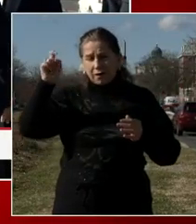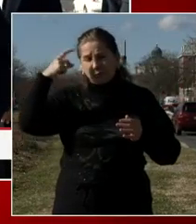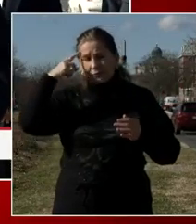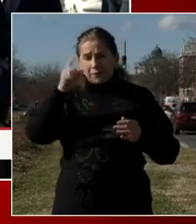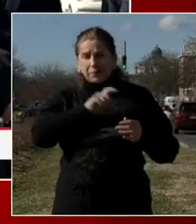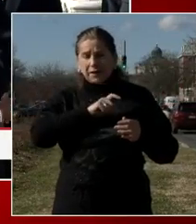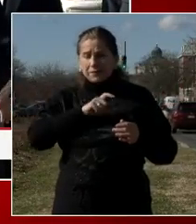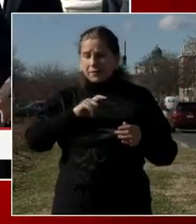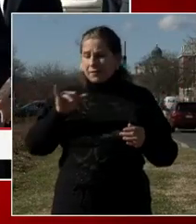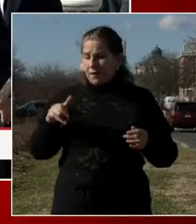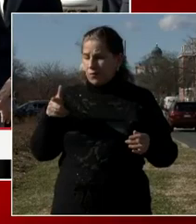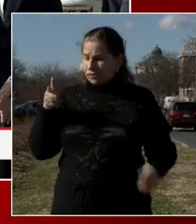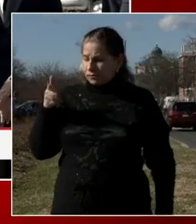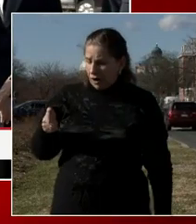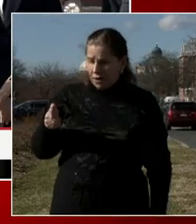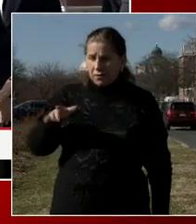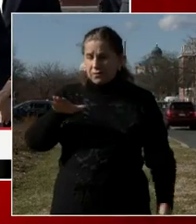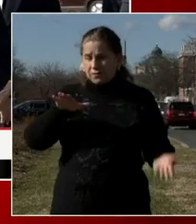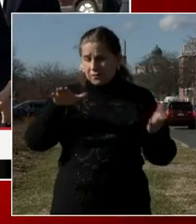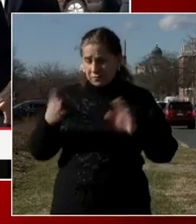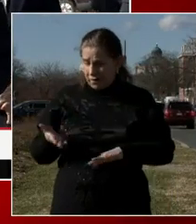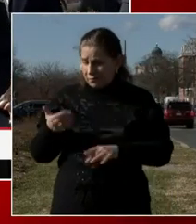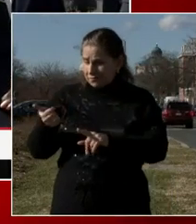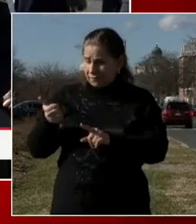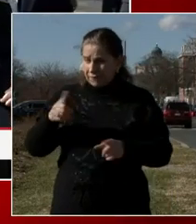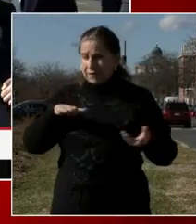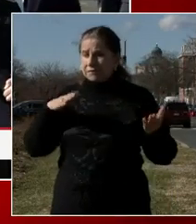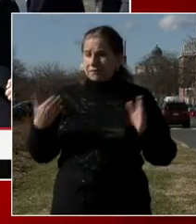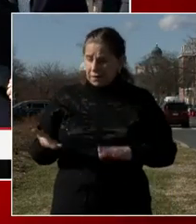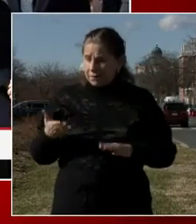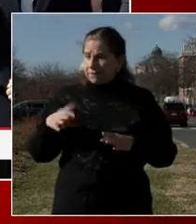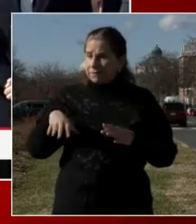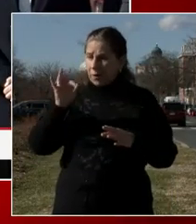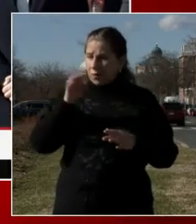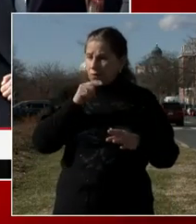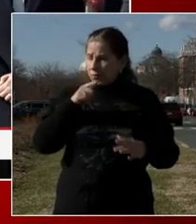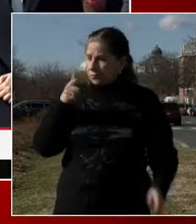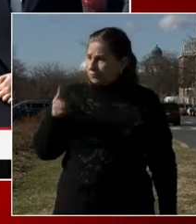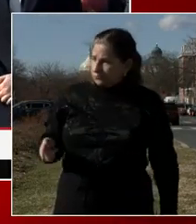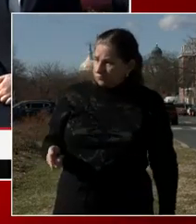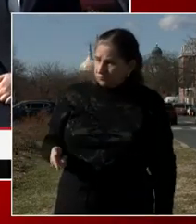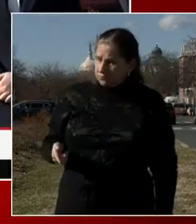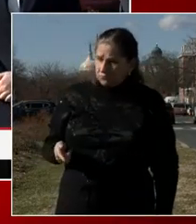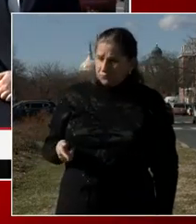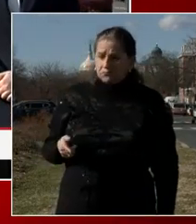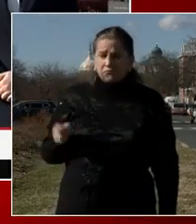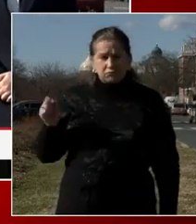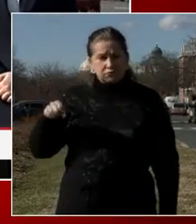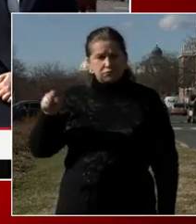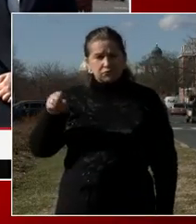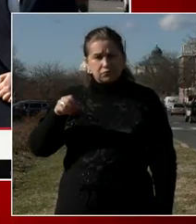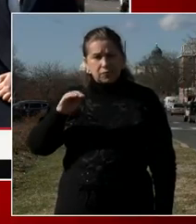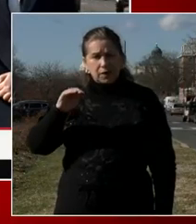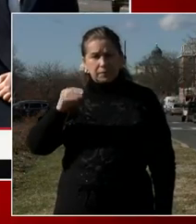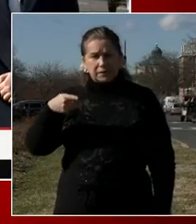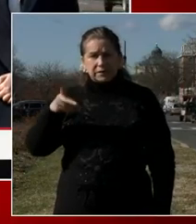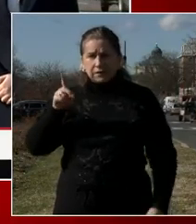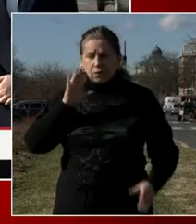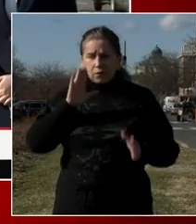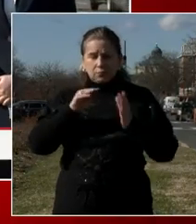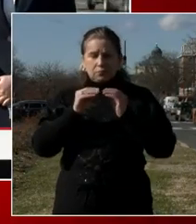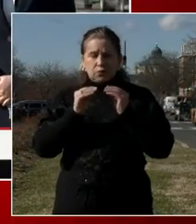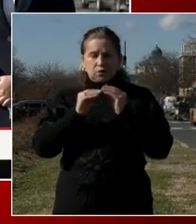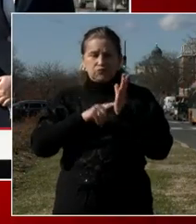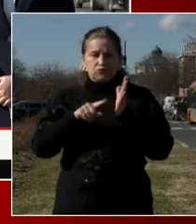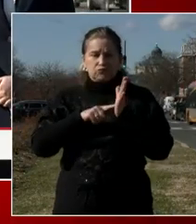ago, can you give us an update on that investigation and whether it will be made public when it's completed? Yeah, so the MPD will continue our investigation as we